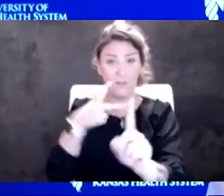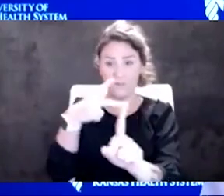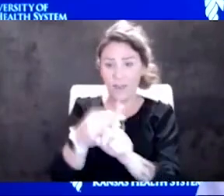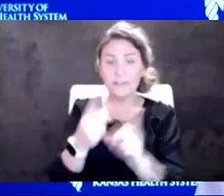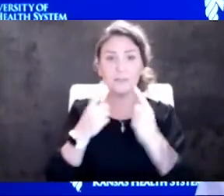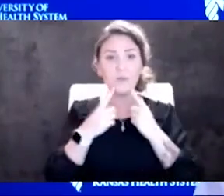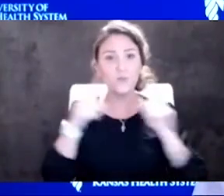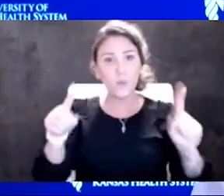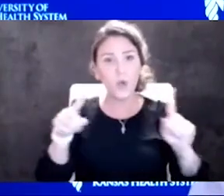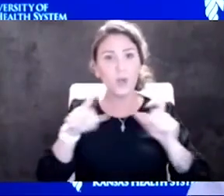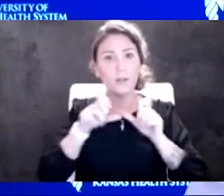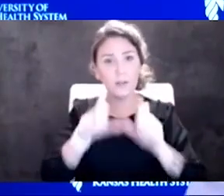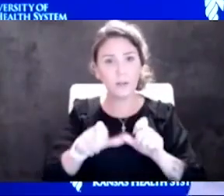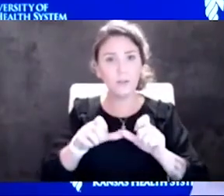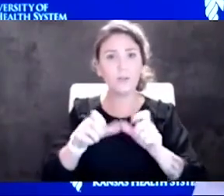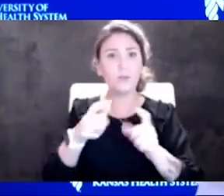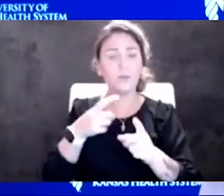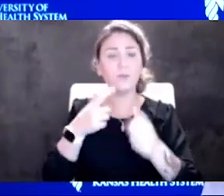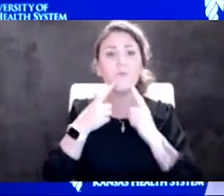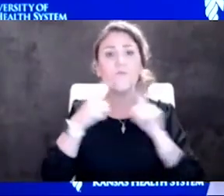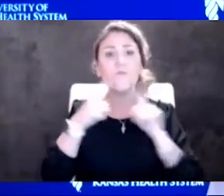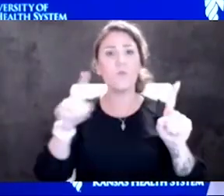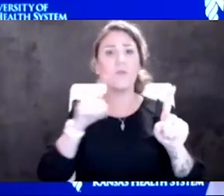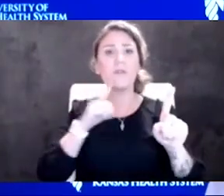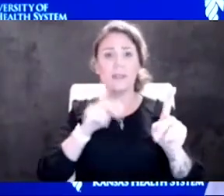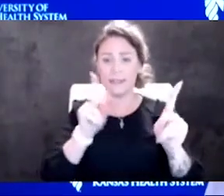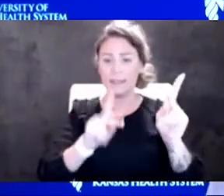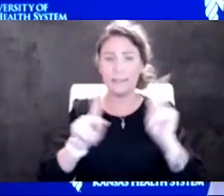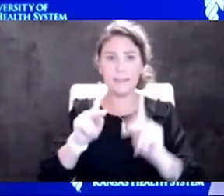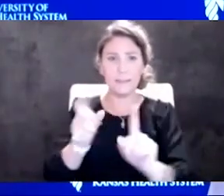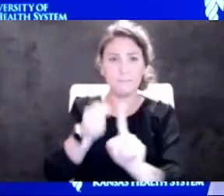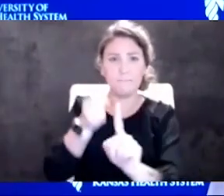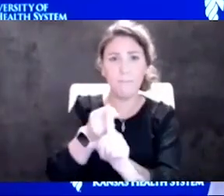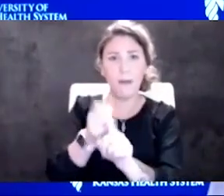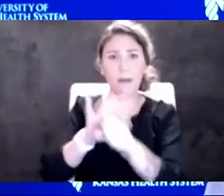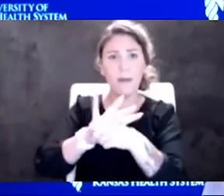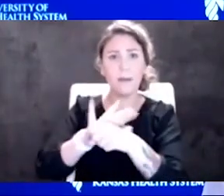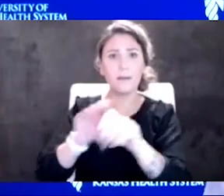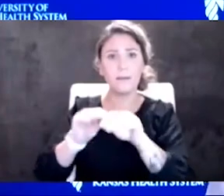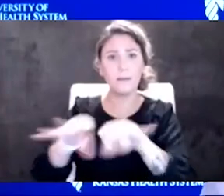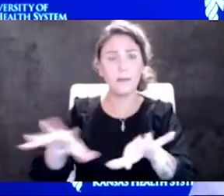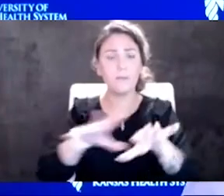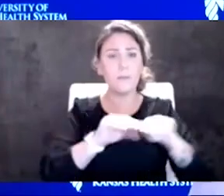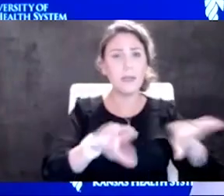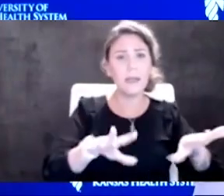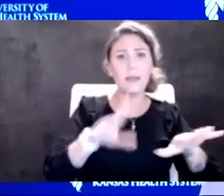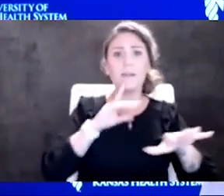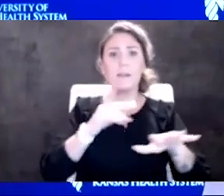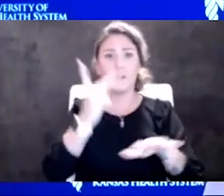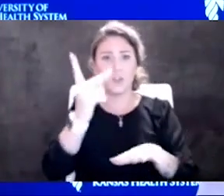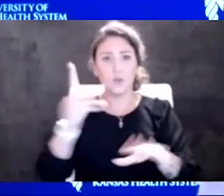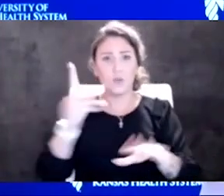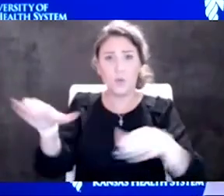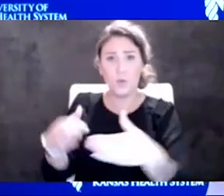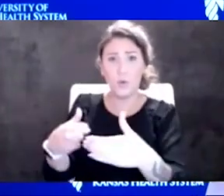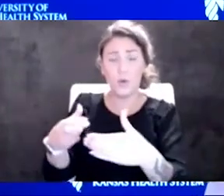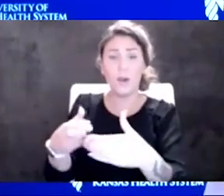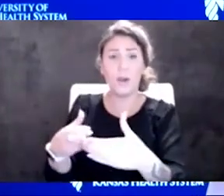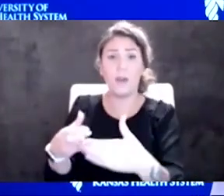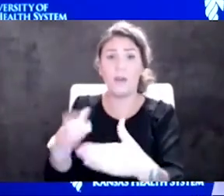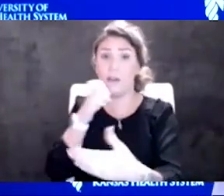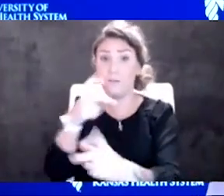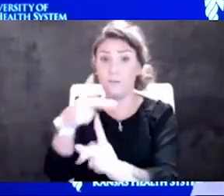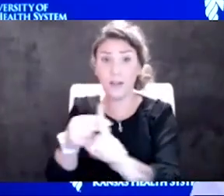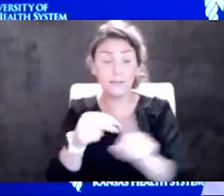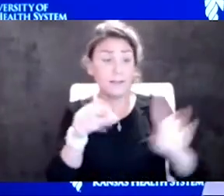work. It is a pandemic of two populations of vaccinated and unvaccinated where the unvaccinated are the vast majority of the